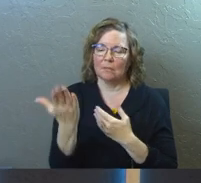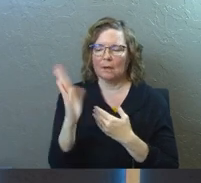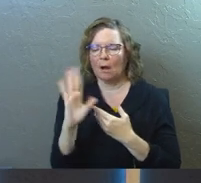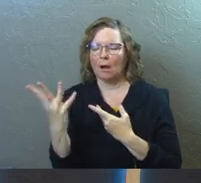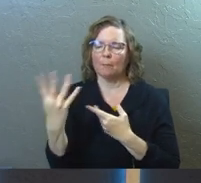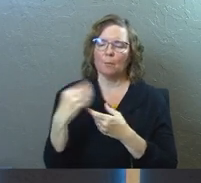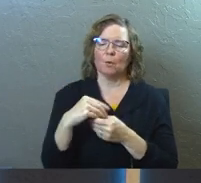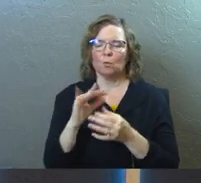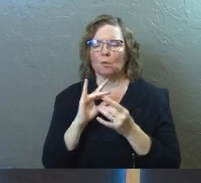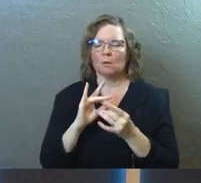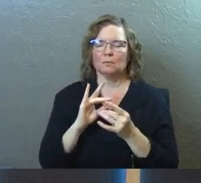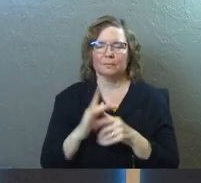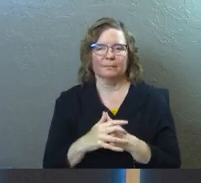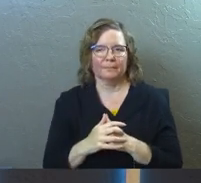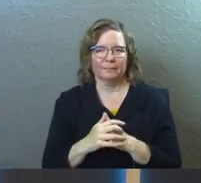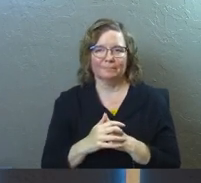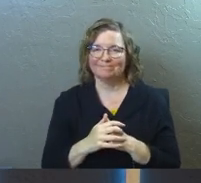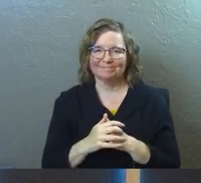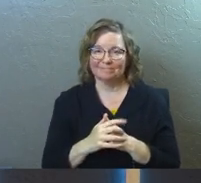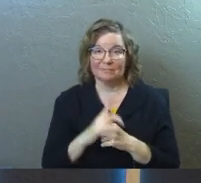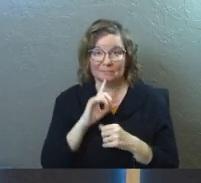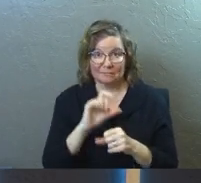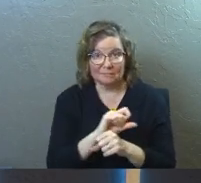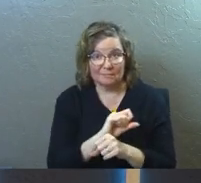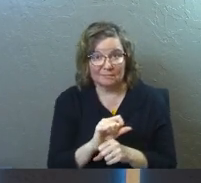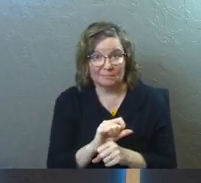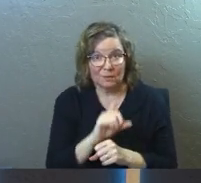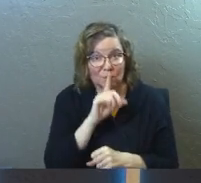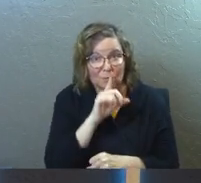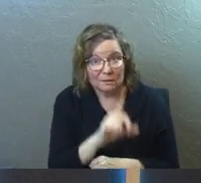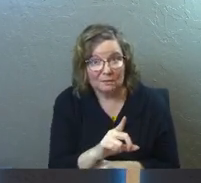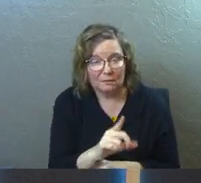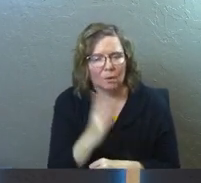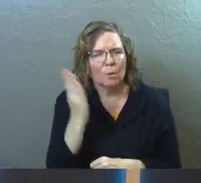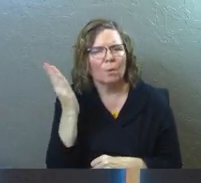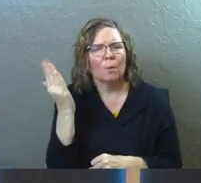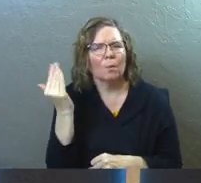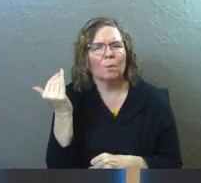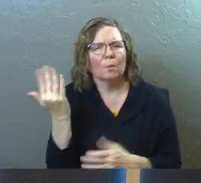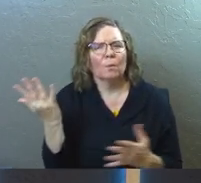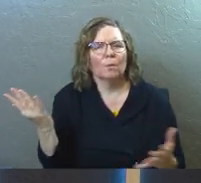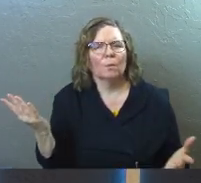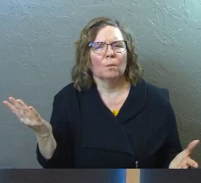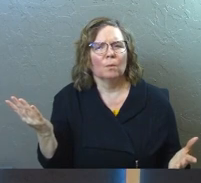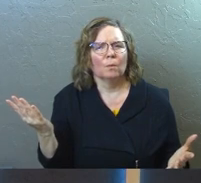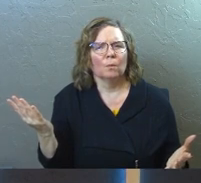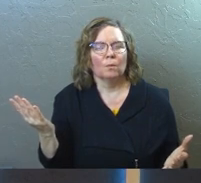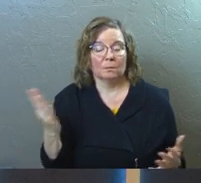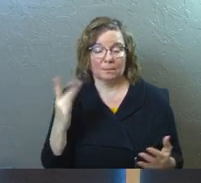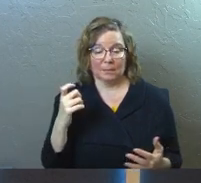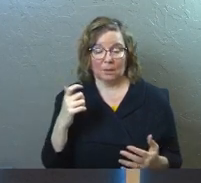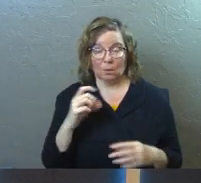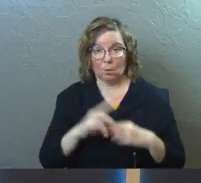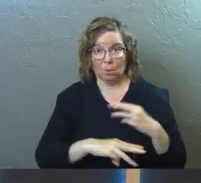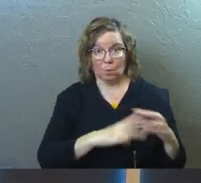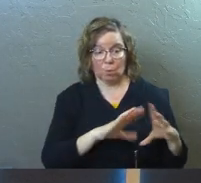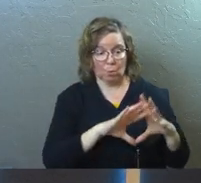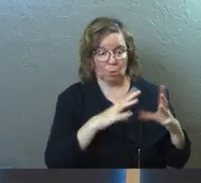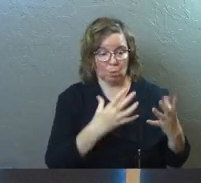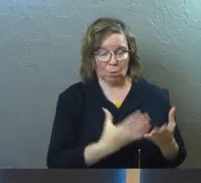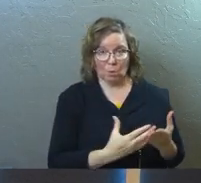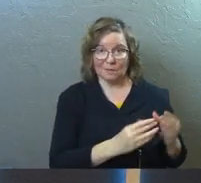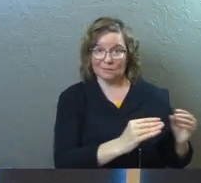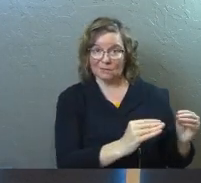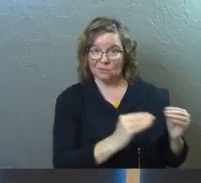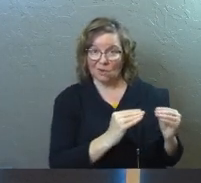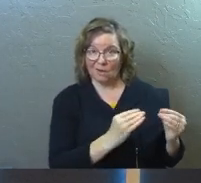into your relationship. But this is real. Why? Because the world has not